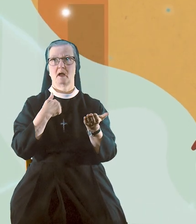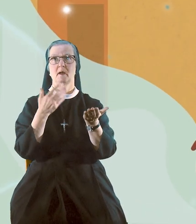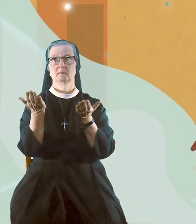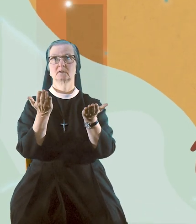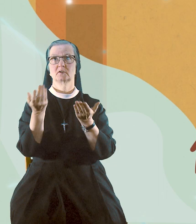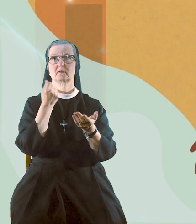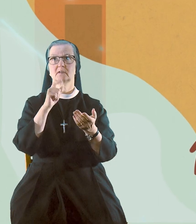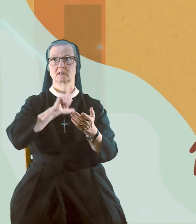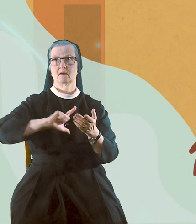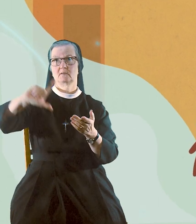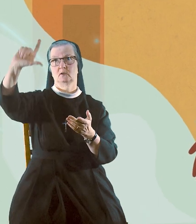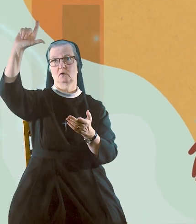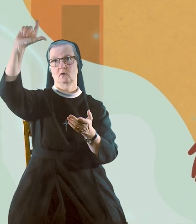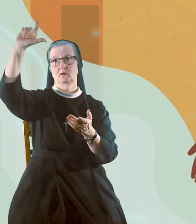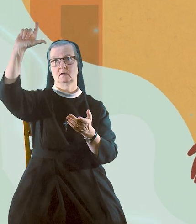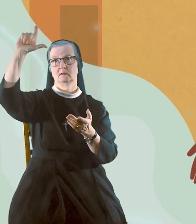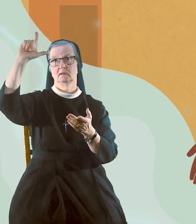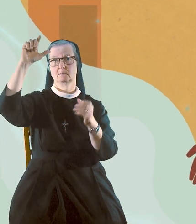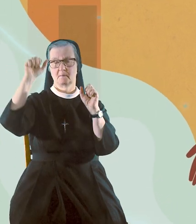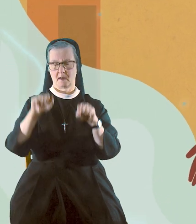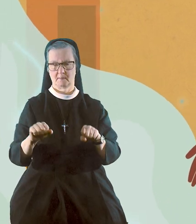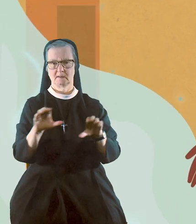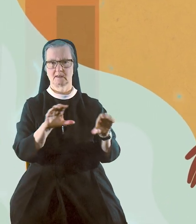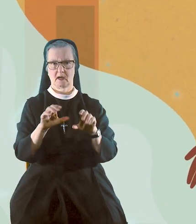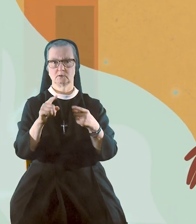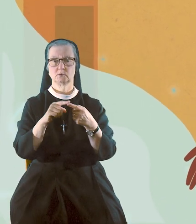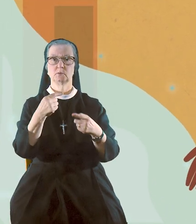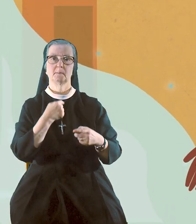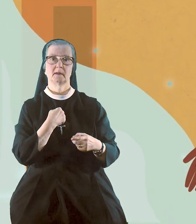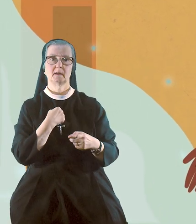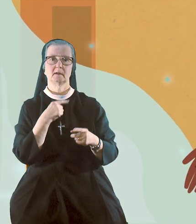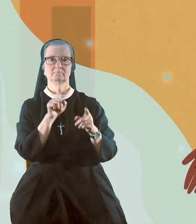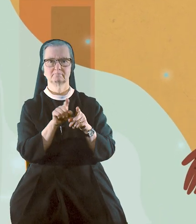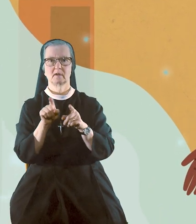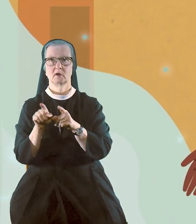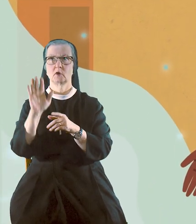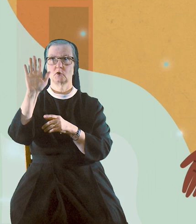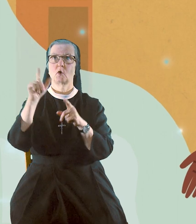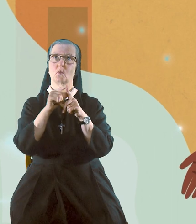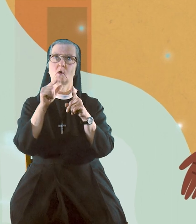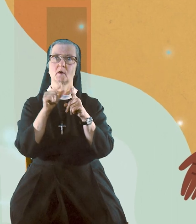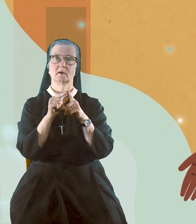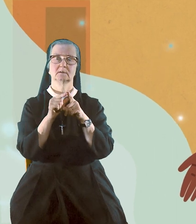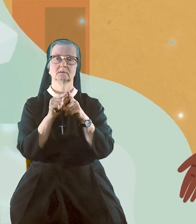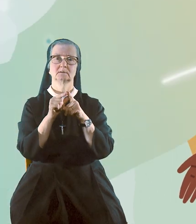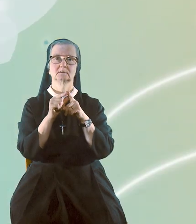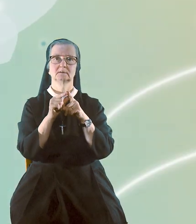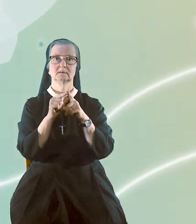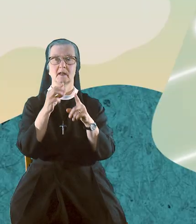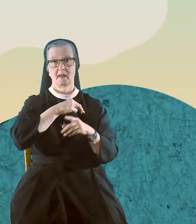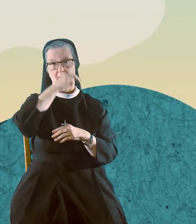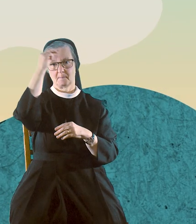I am the handmaid of the Lord. May it be done to me according to your words.